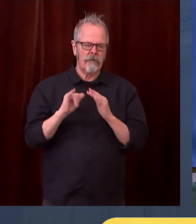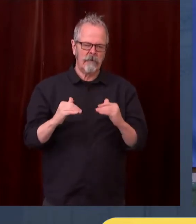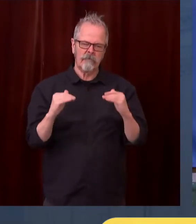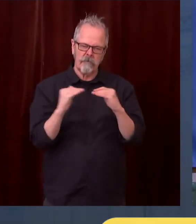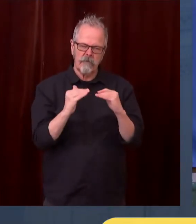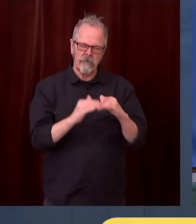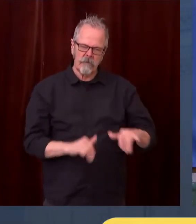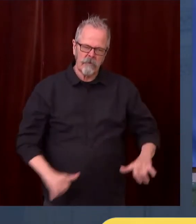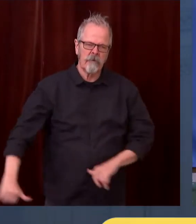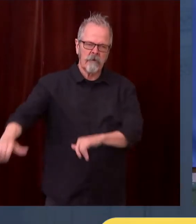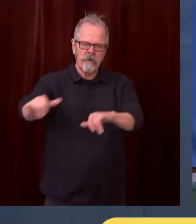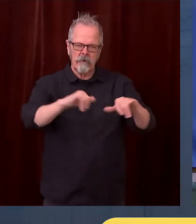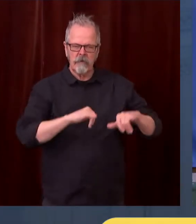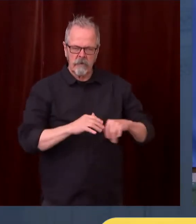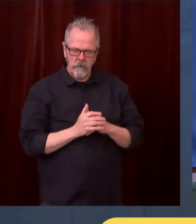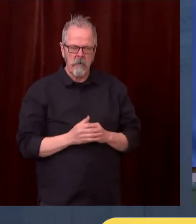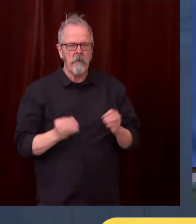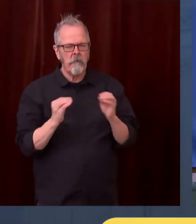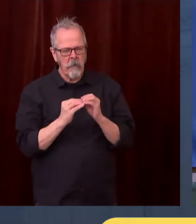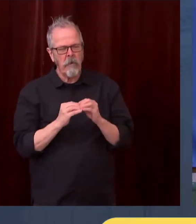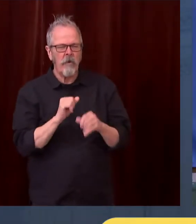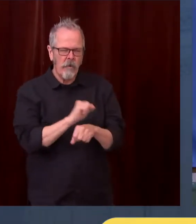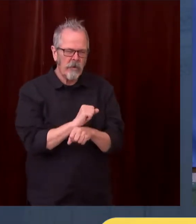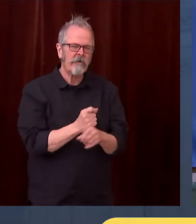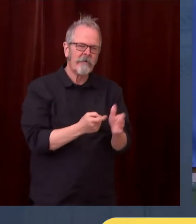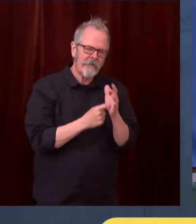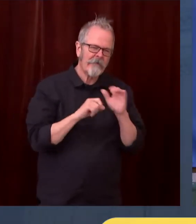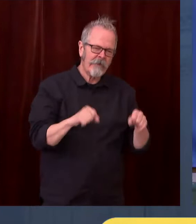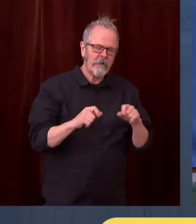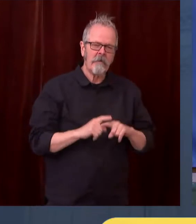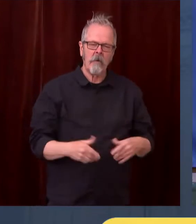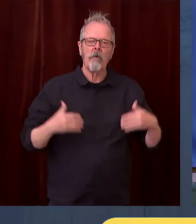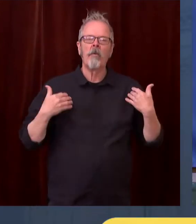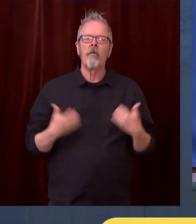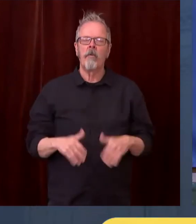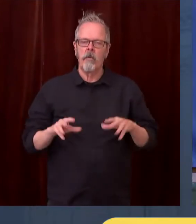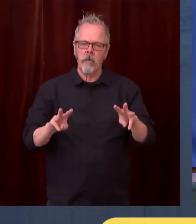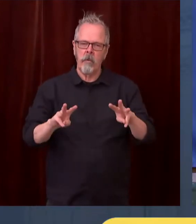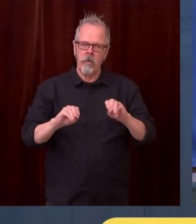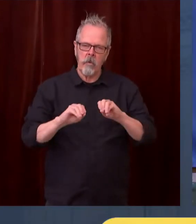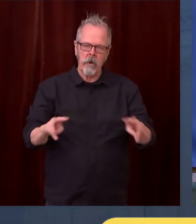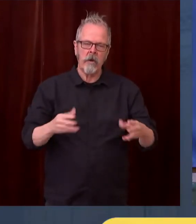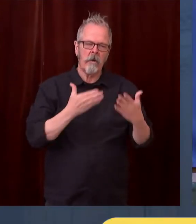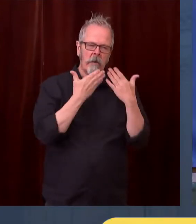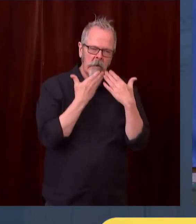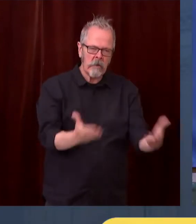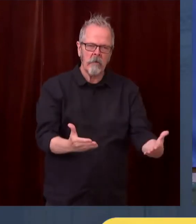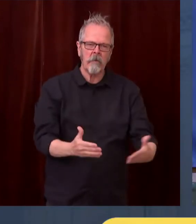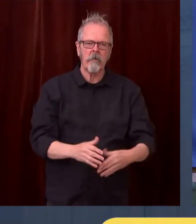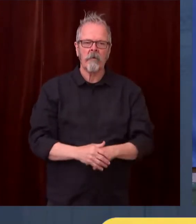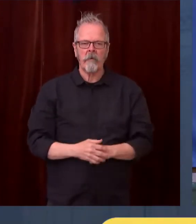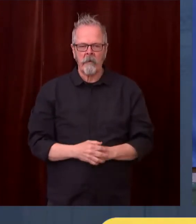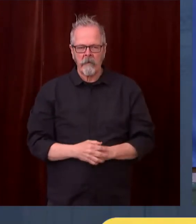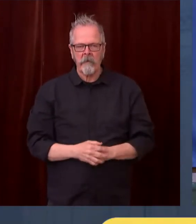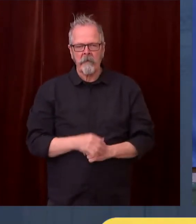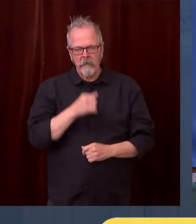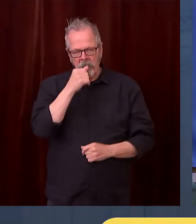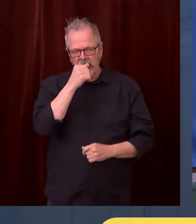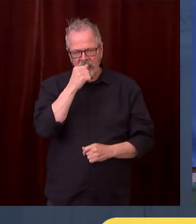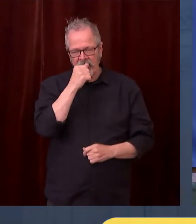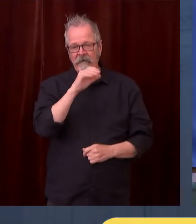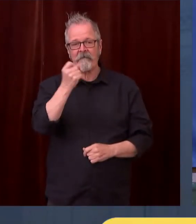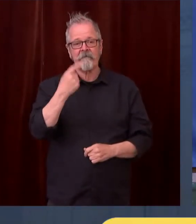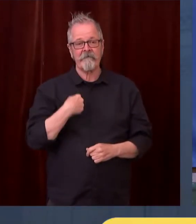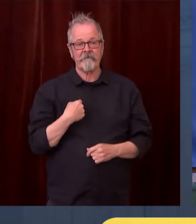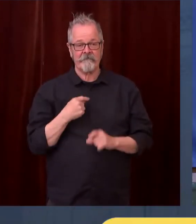to do. And I want to thank the second gentleman, Doug Imhoff, who was there with us at this very first site. The fact that he would come out here